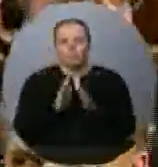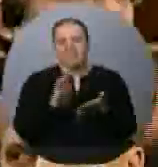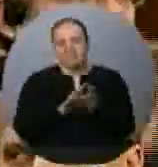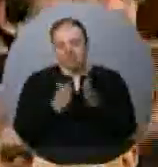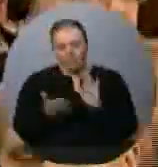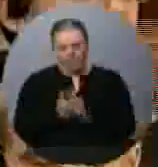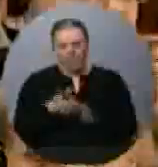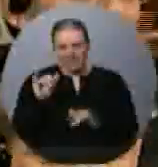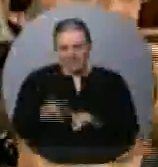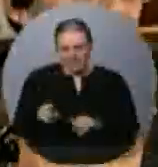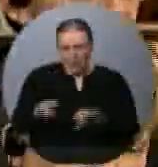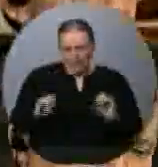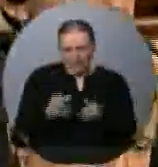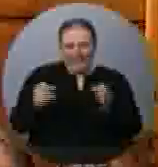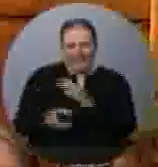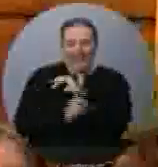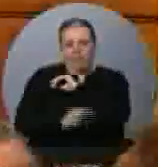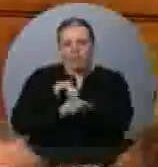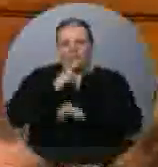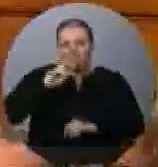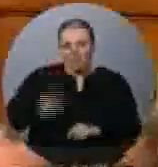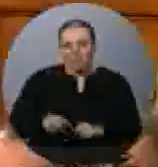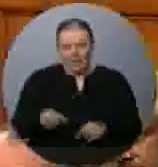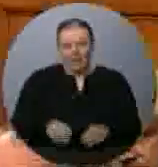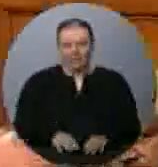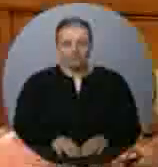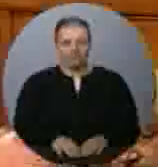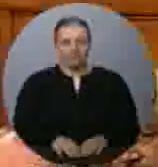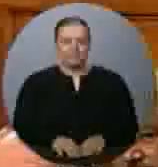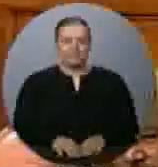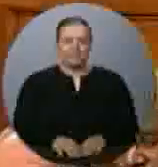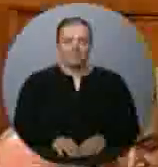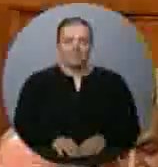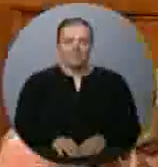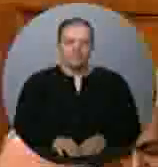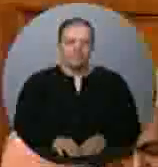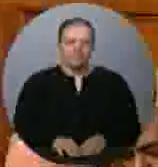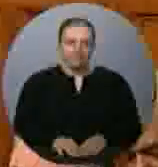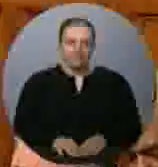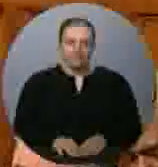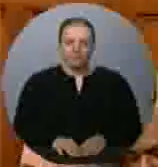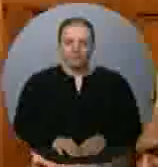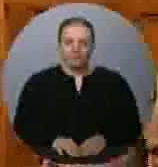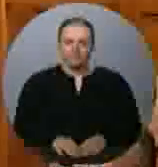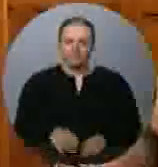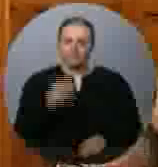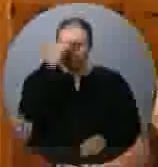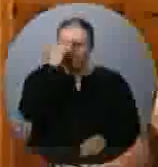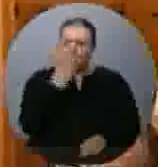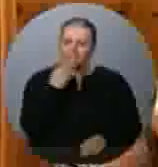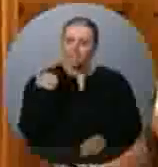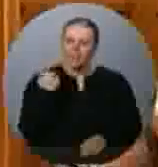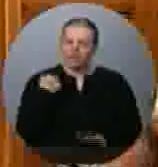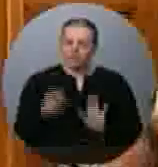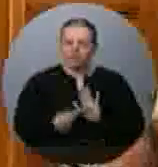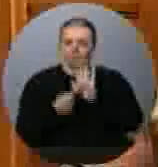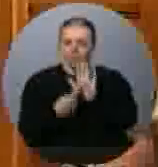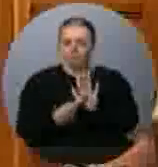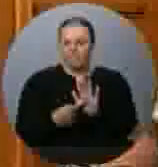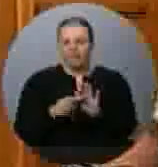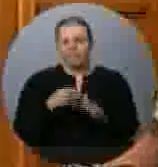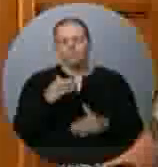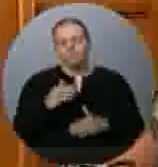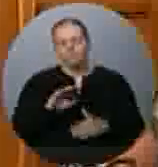On the road, Mr. Secretary of Minister of Finance. In March, we presented the next phase of Canada's economic